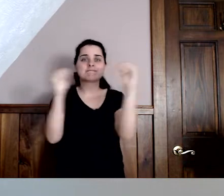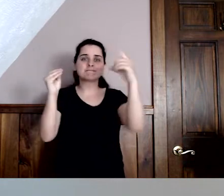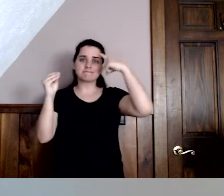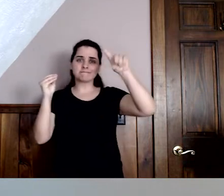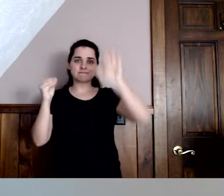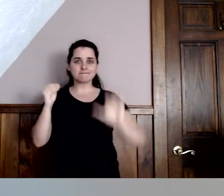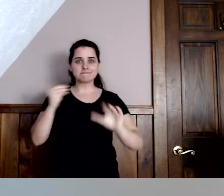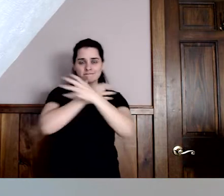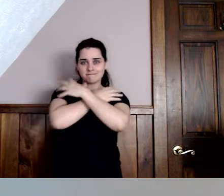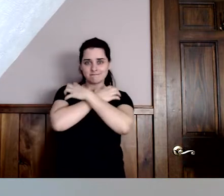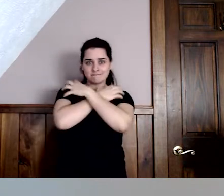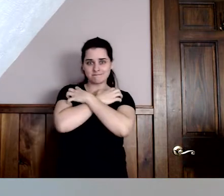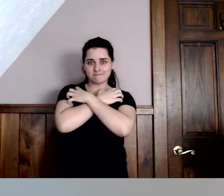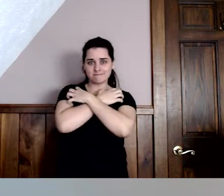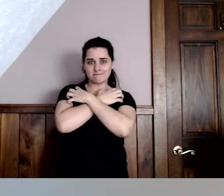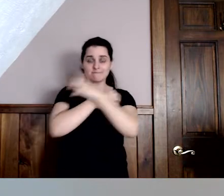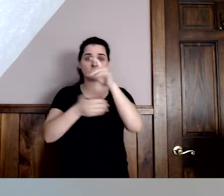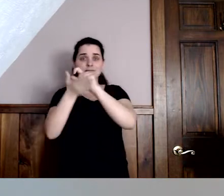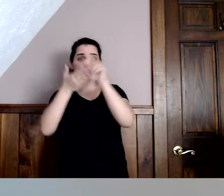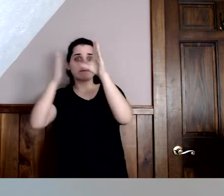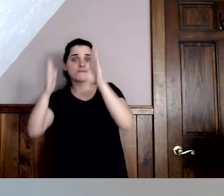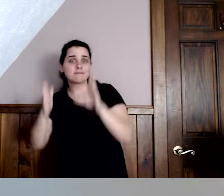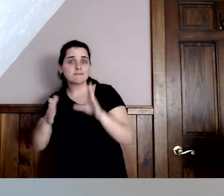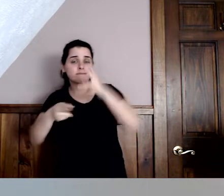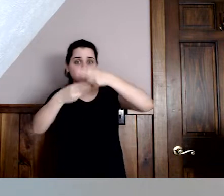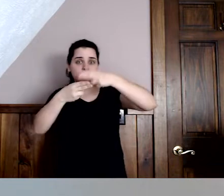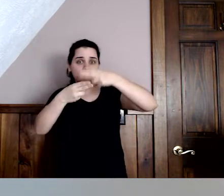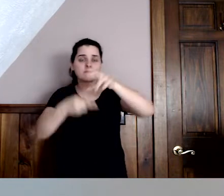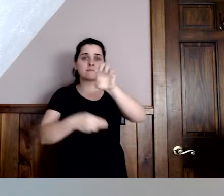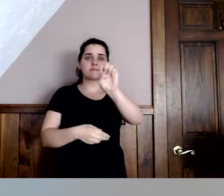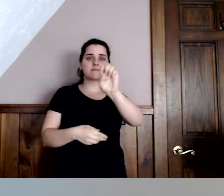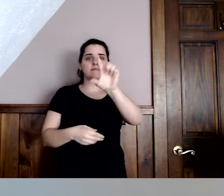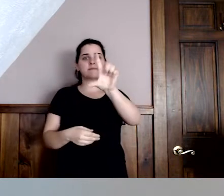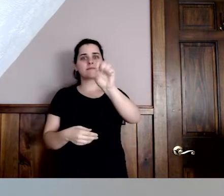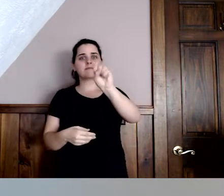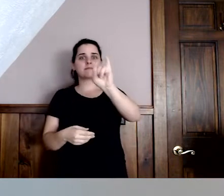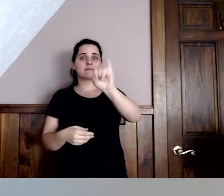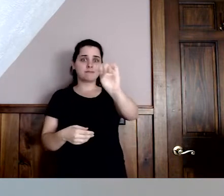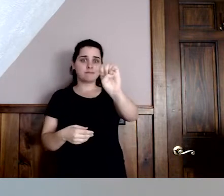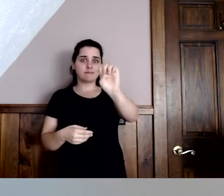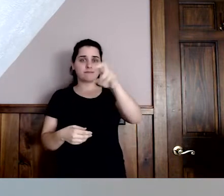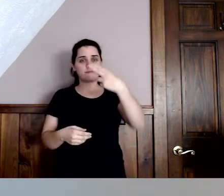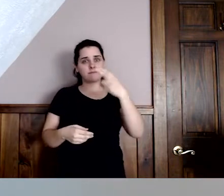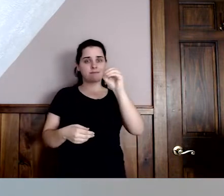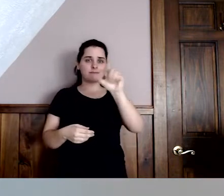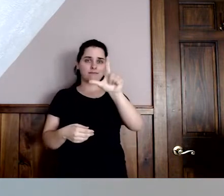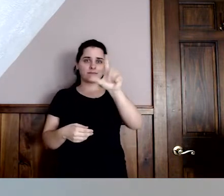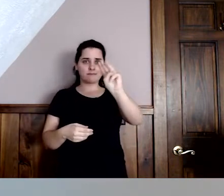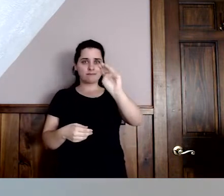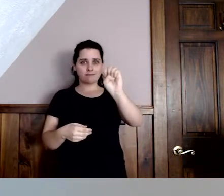A Kiss for Little Bear by Elsie Homeland Mineric.